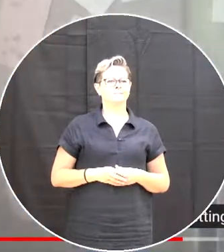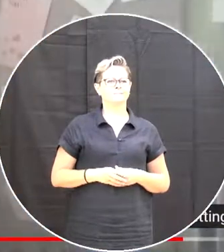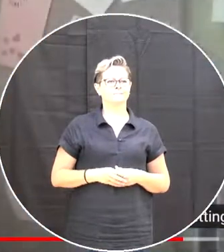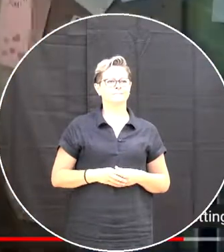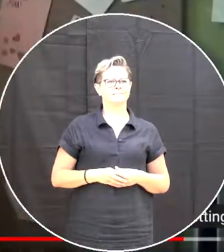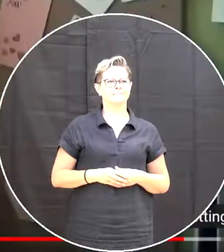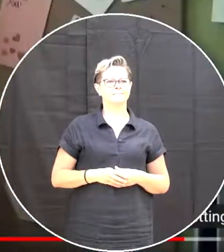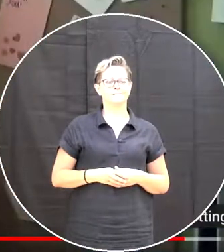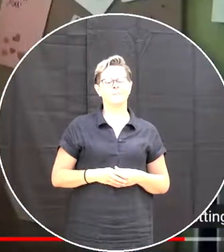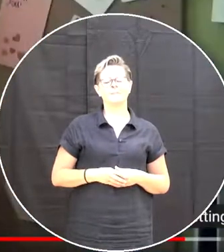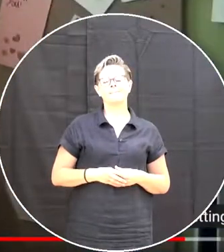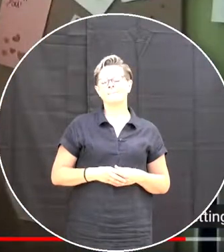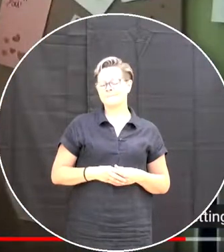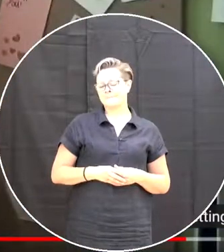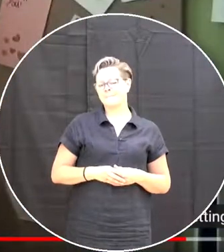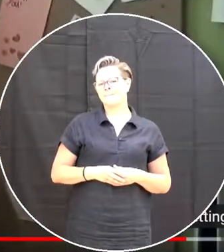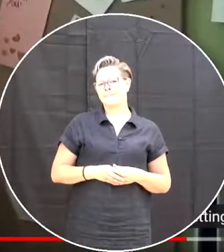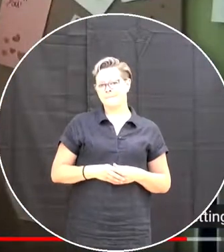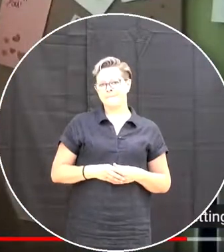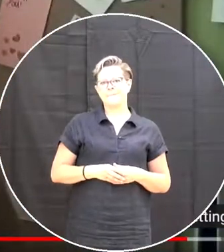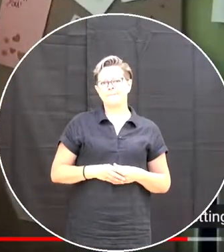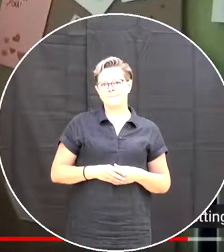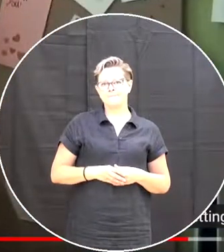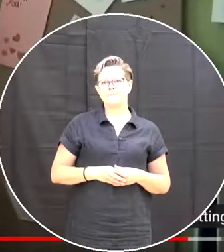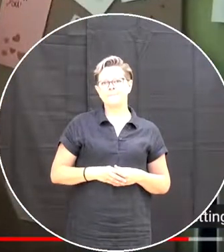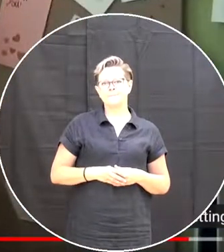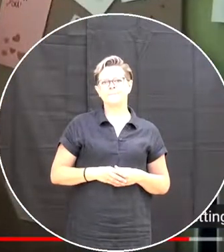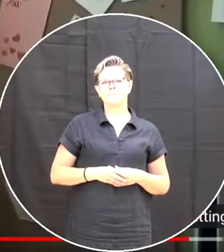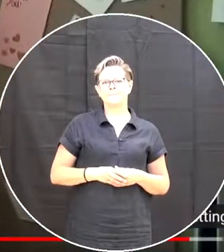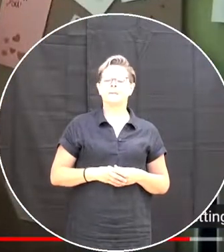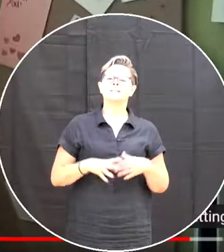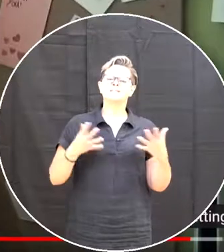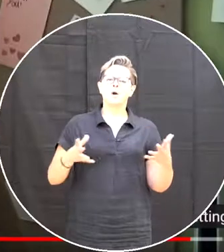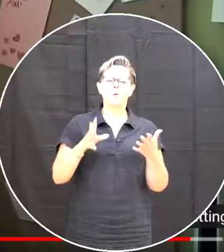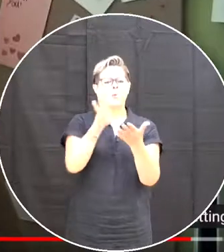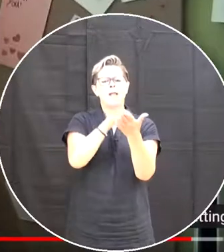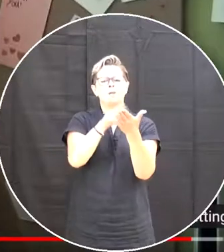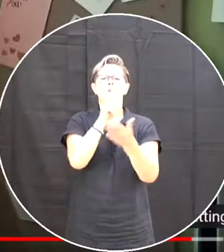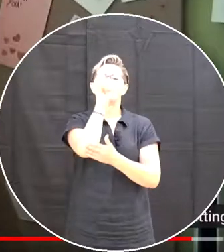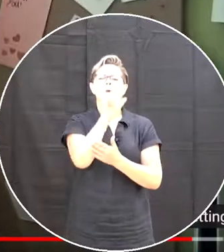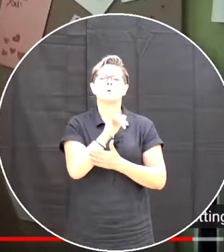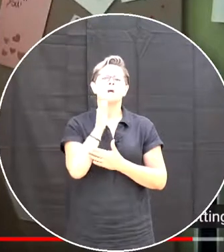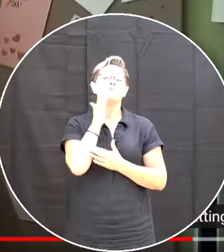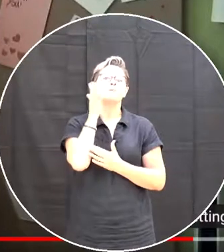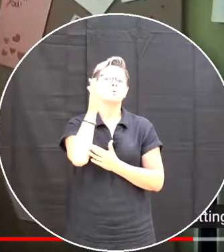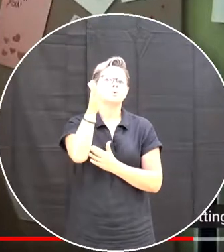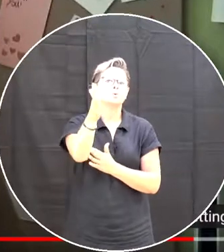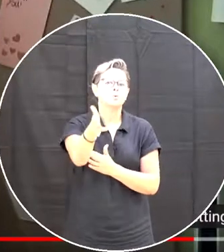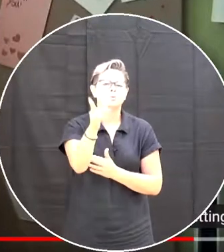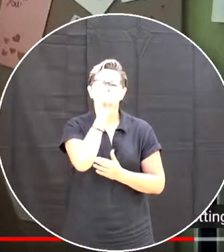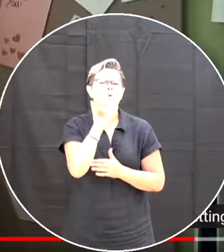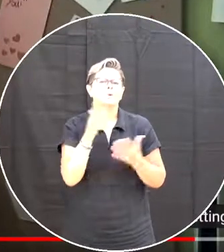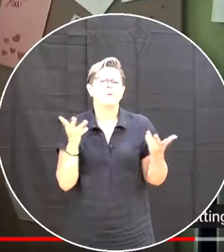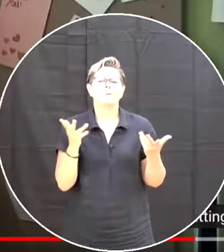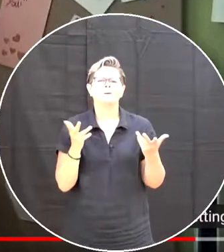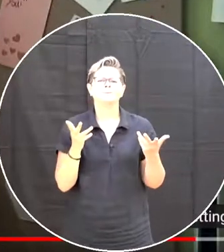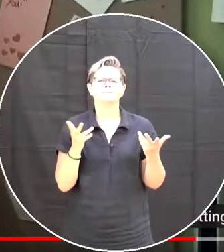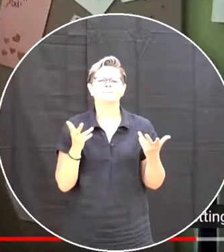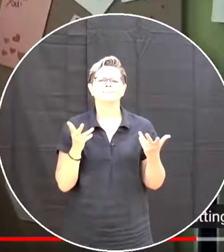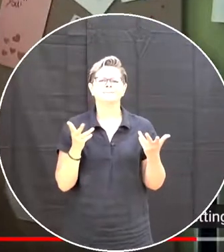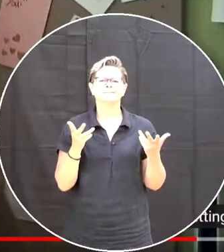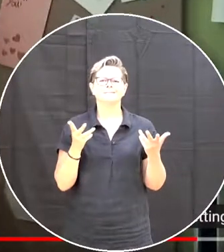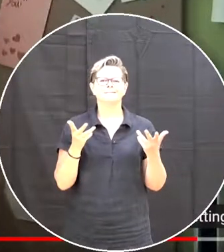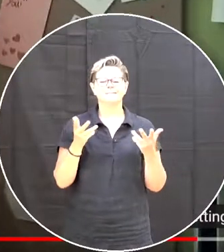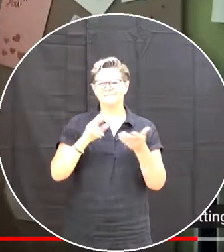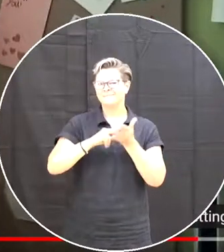Facing And You know What does learning look like in the future? Well You know It